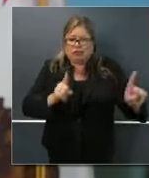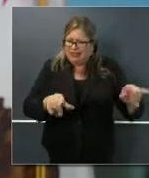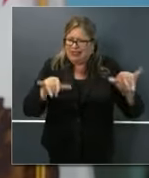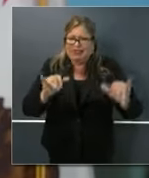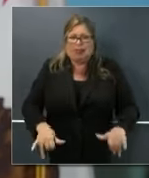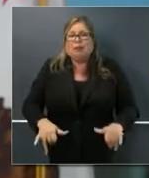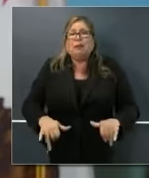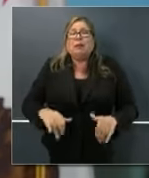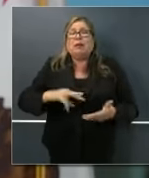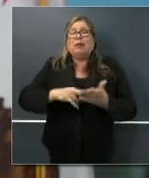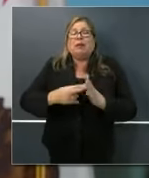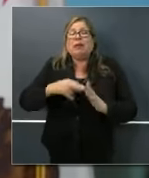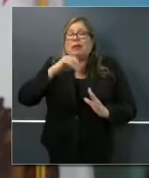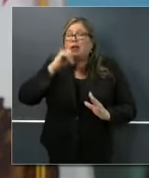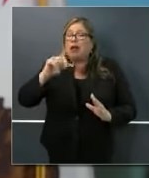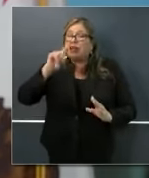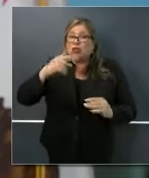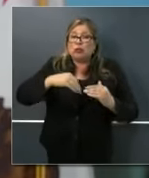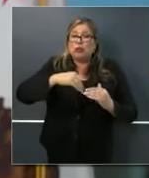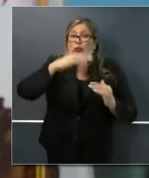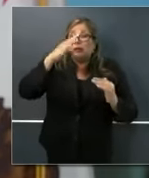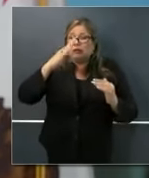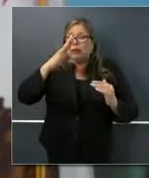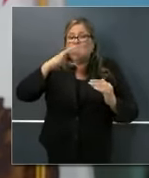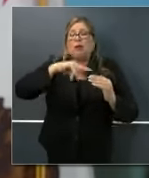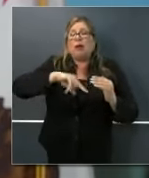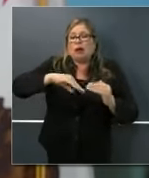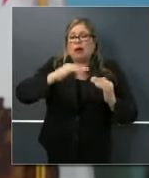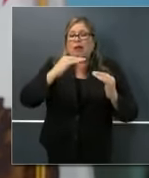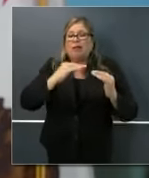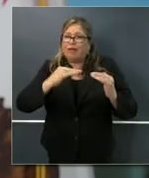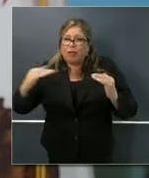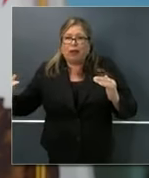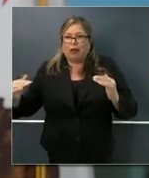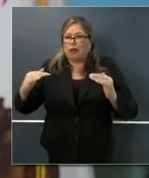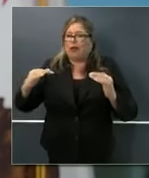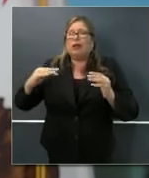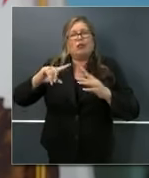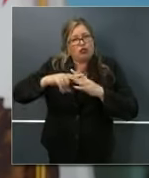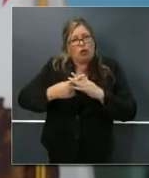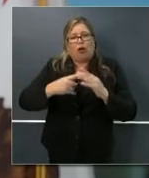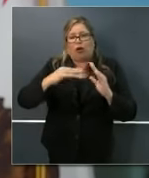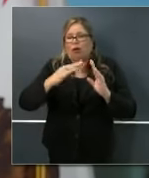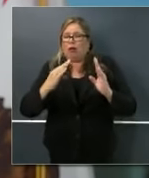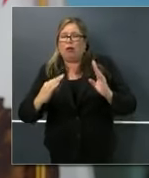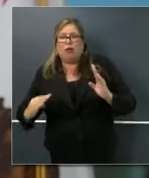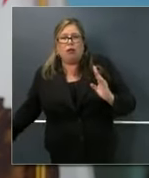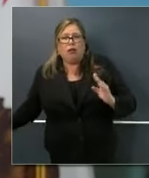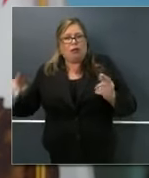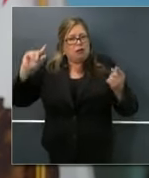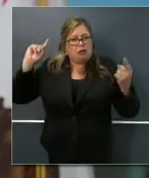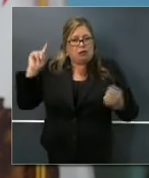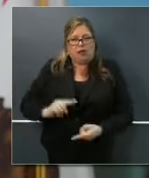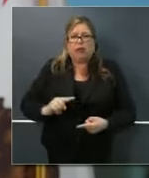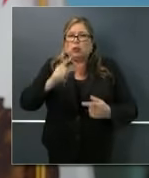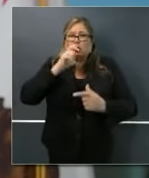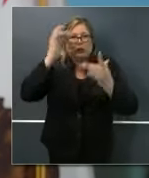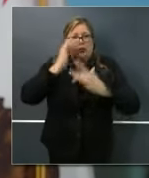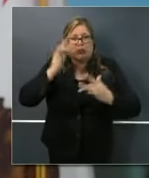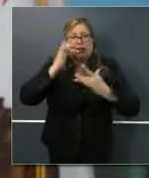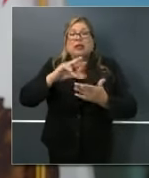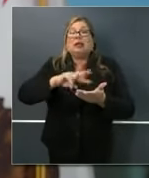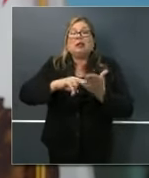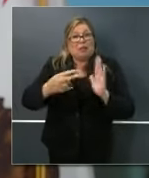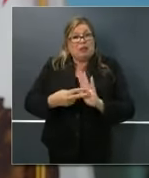flatten the curve and then see these trend lines begin to decline substantially so that we can